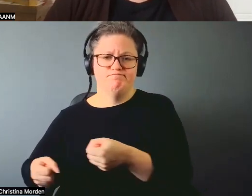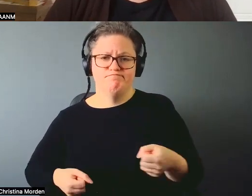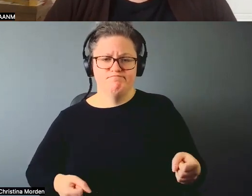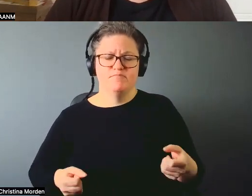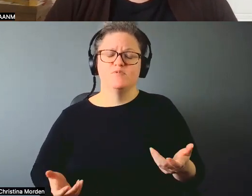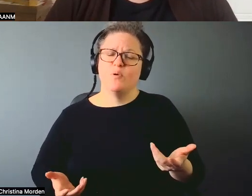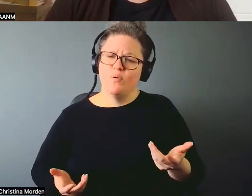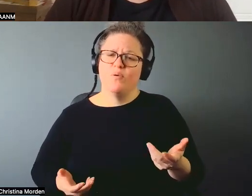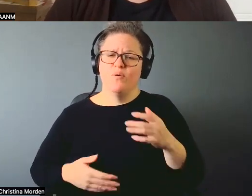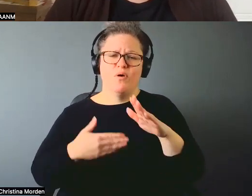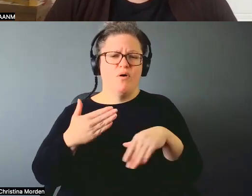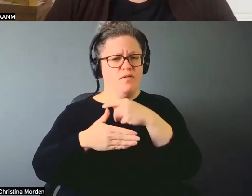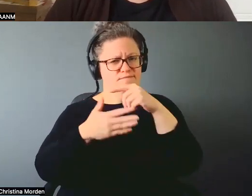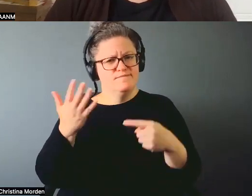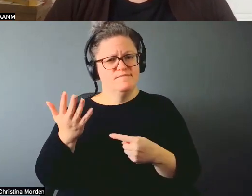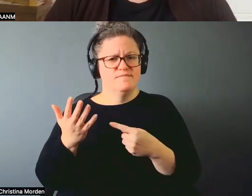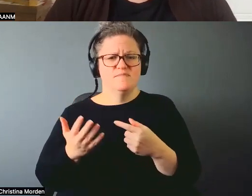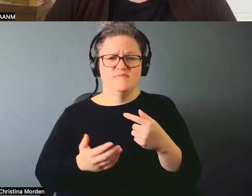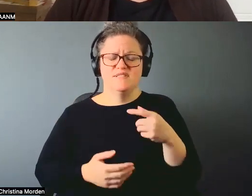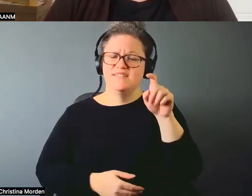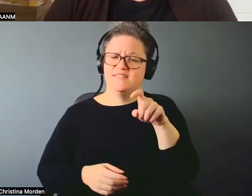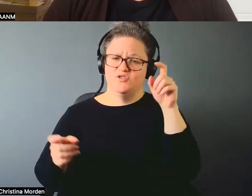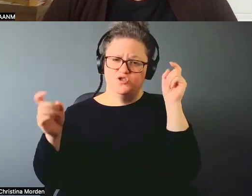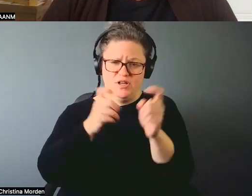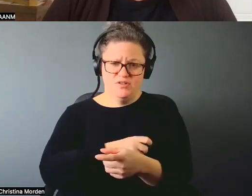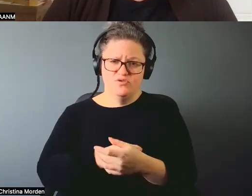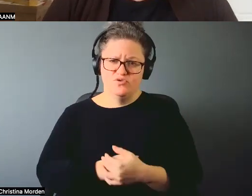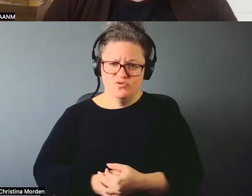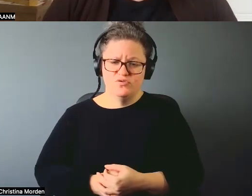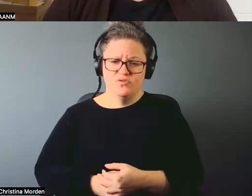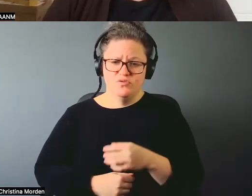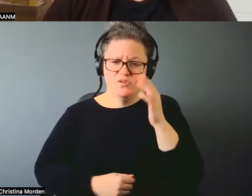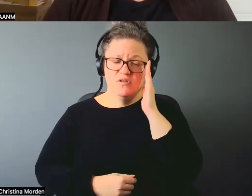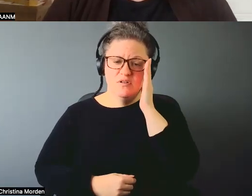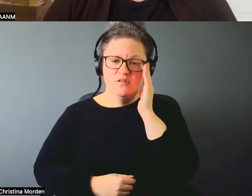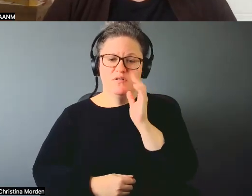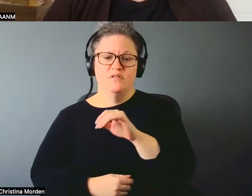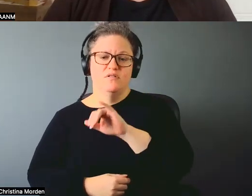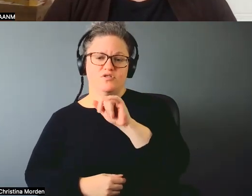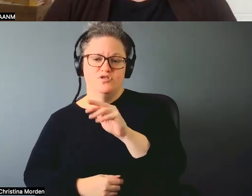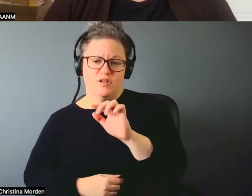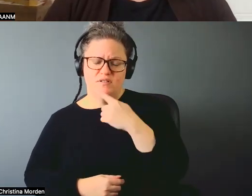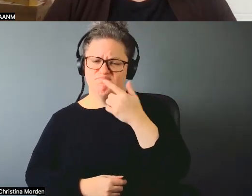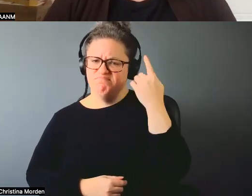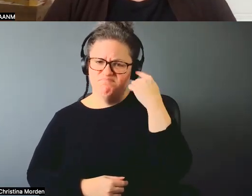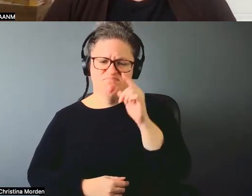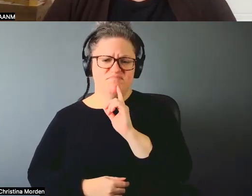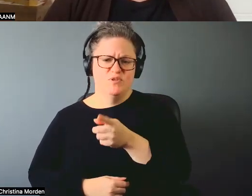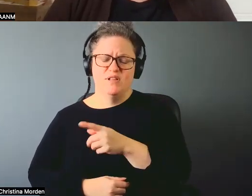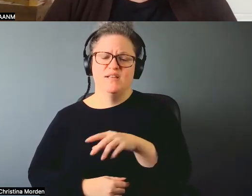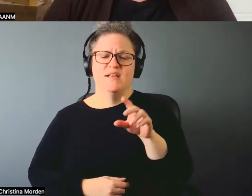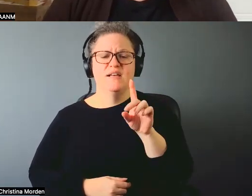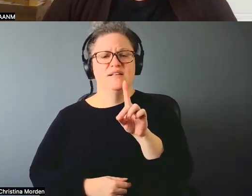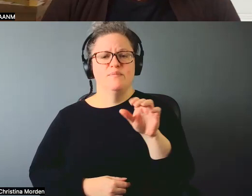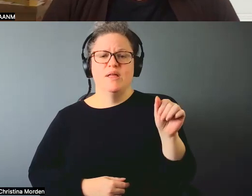of those things. I really feel strong. You need to change. Absolutely. I mean, disability is often viewed as an